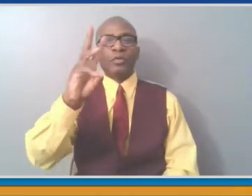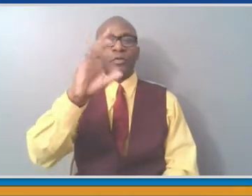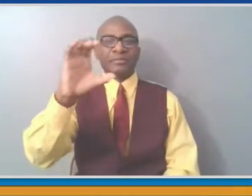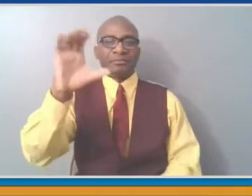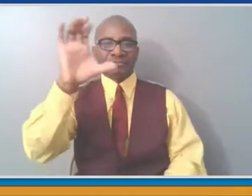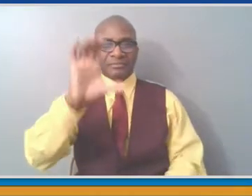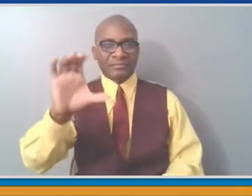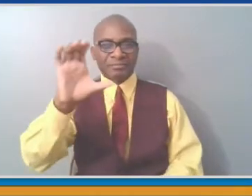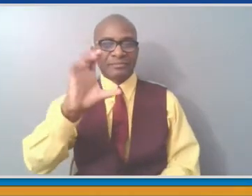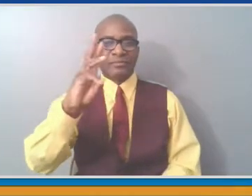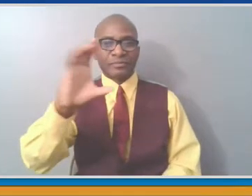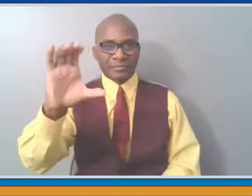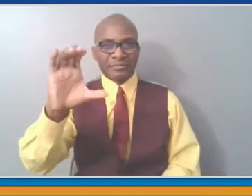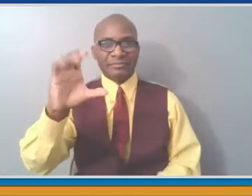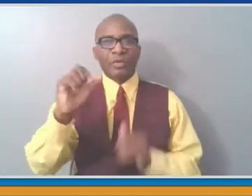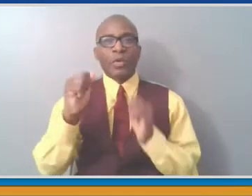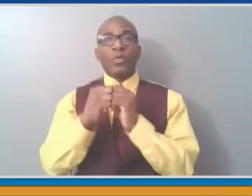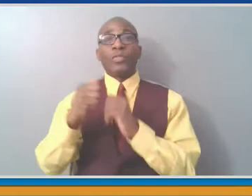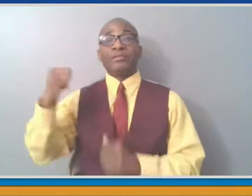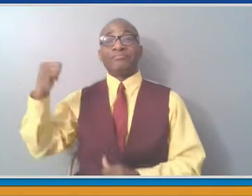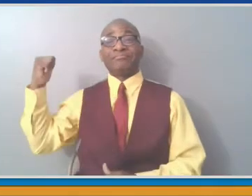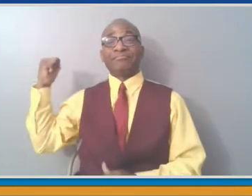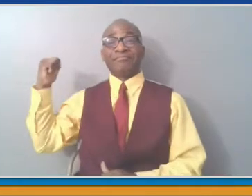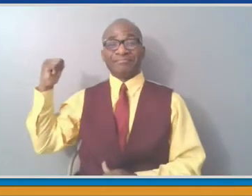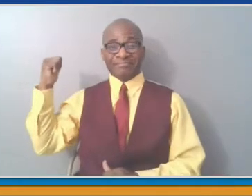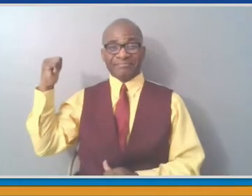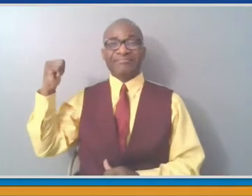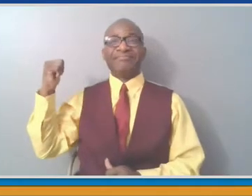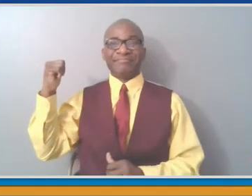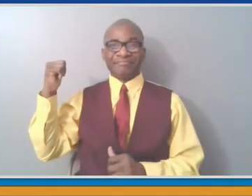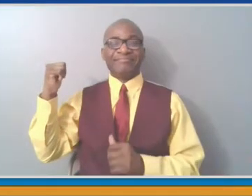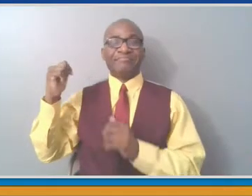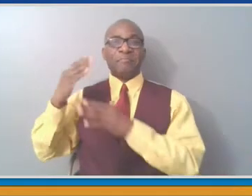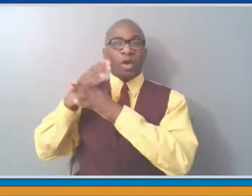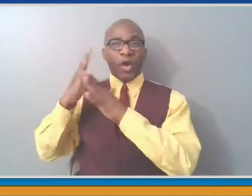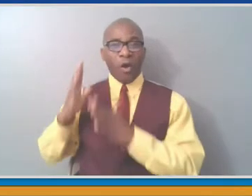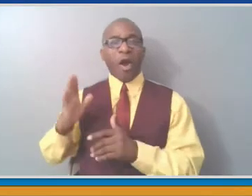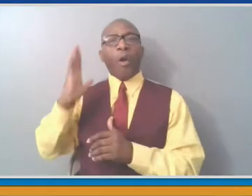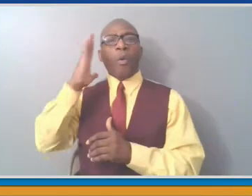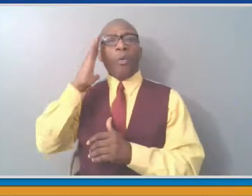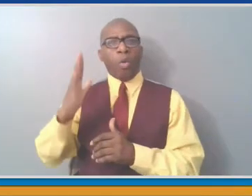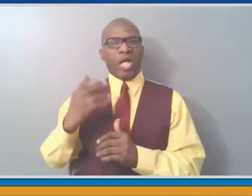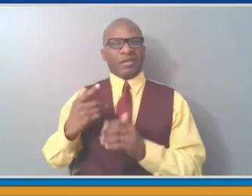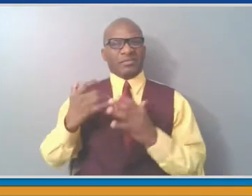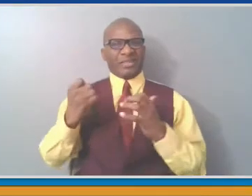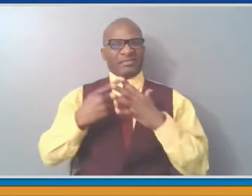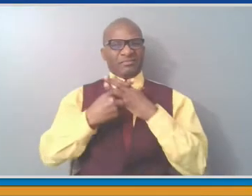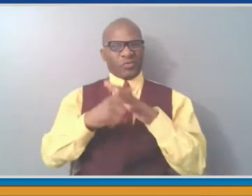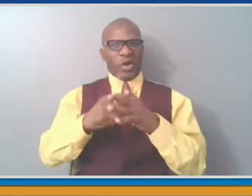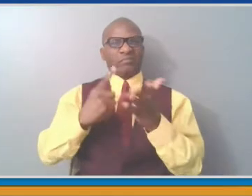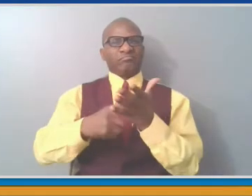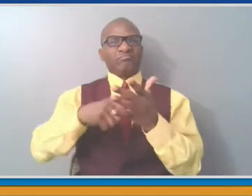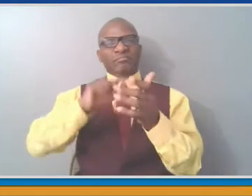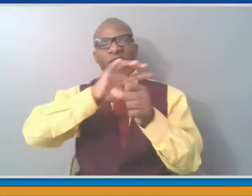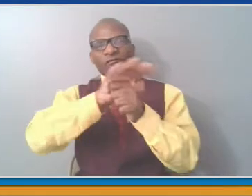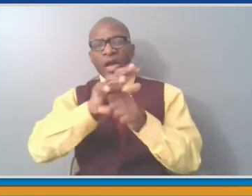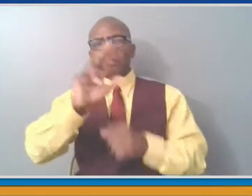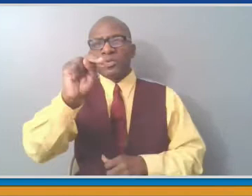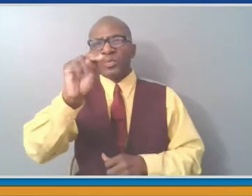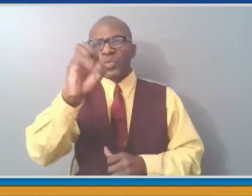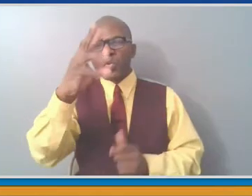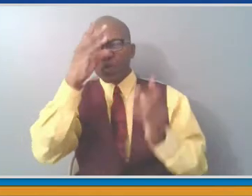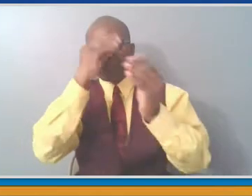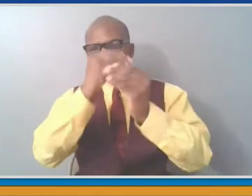Westchester coronavirus updates for this week. It is Monday, April 19th. We are now in the 15th month of